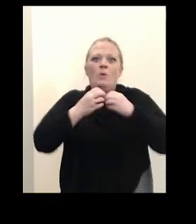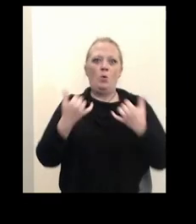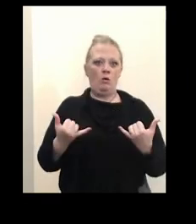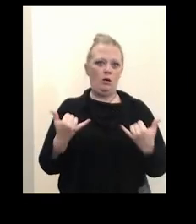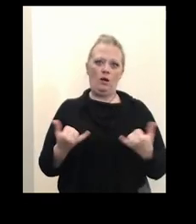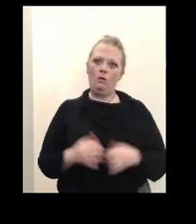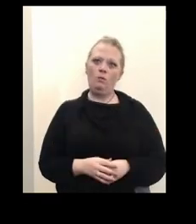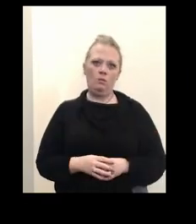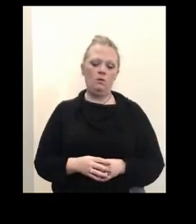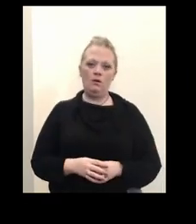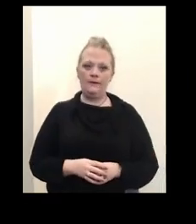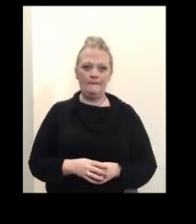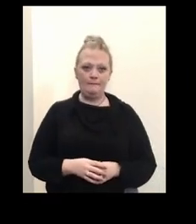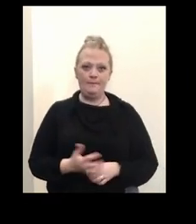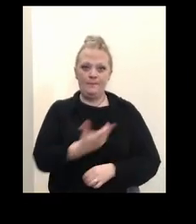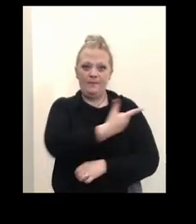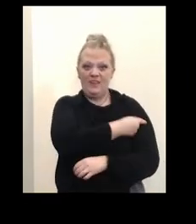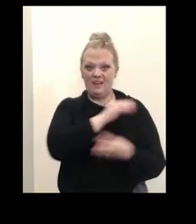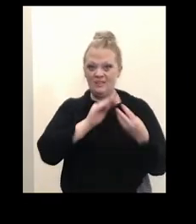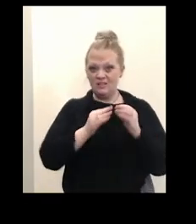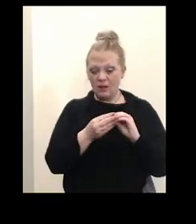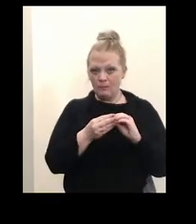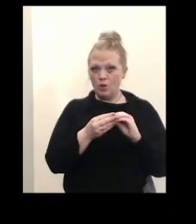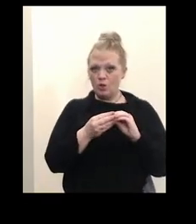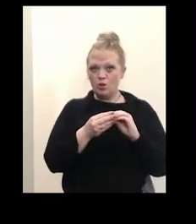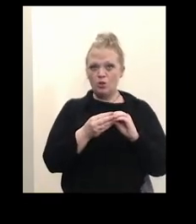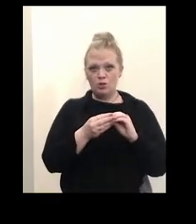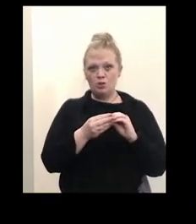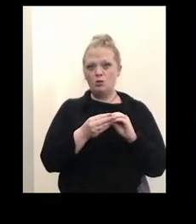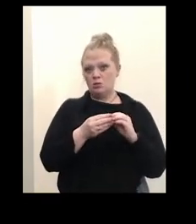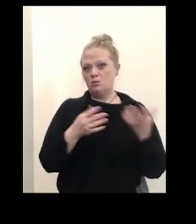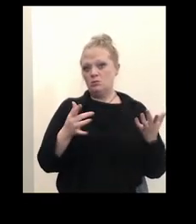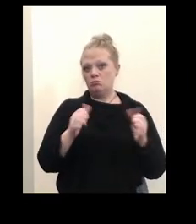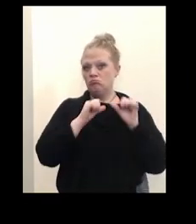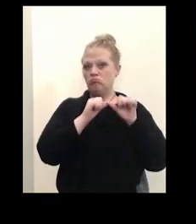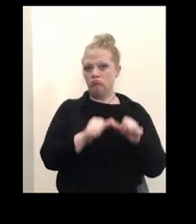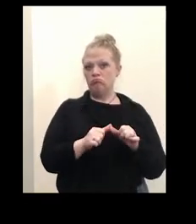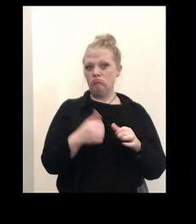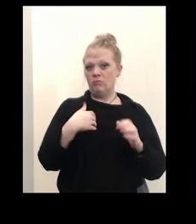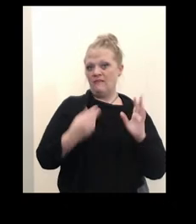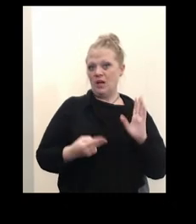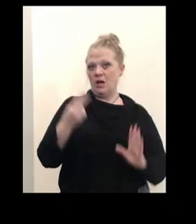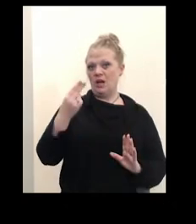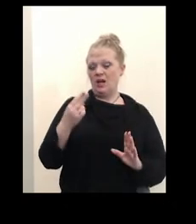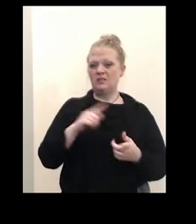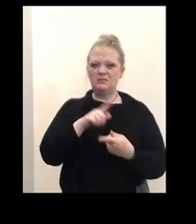Vaccination numbers continue to have high vaccination numbers, especially in the older age groups.